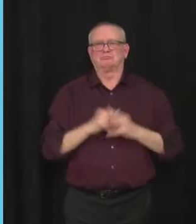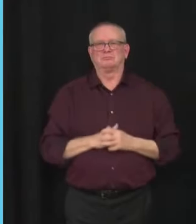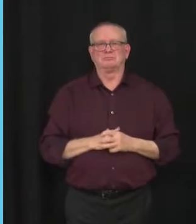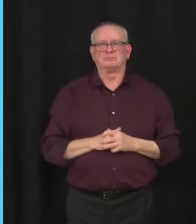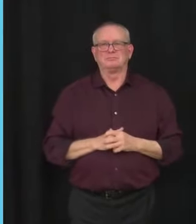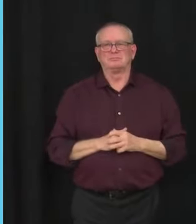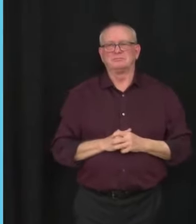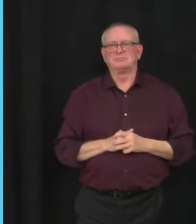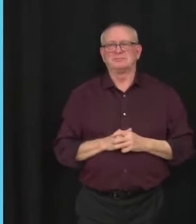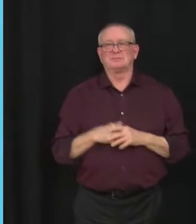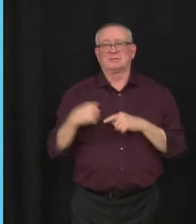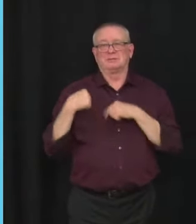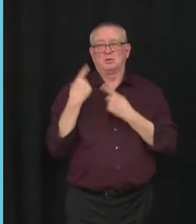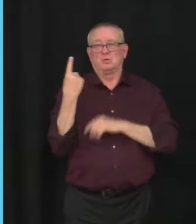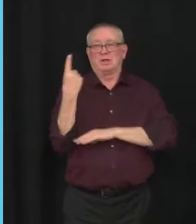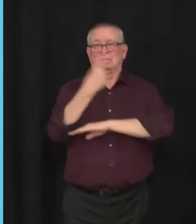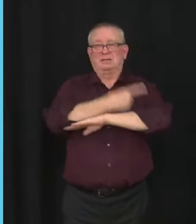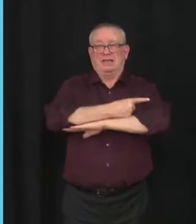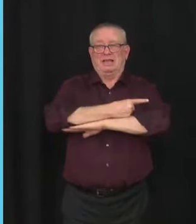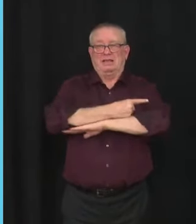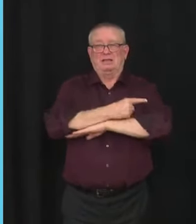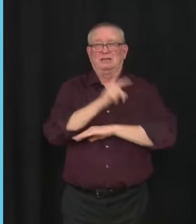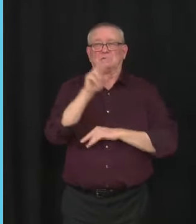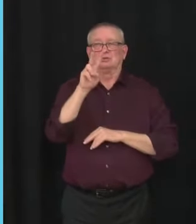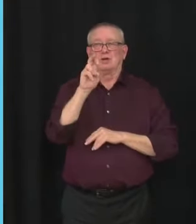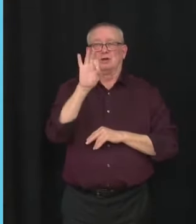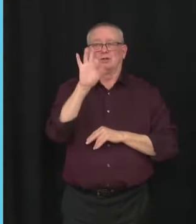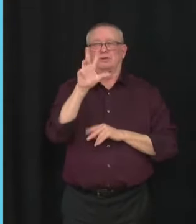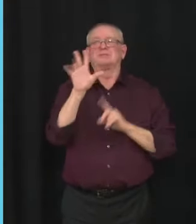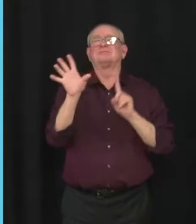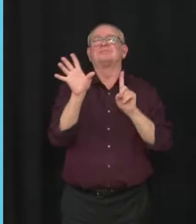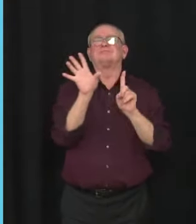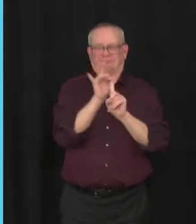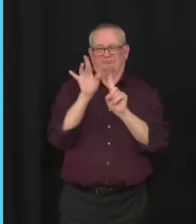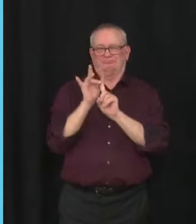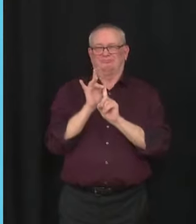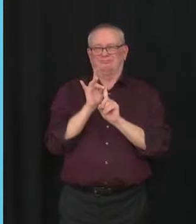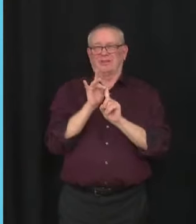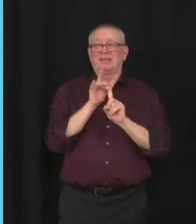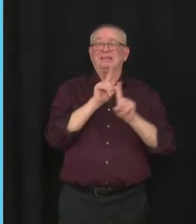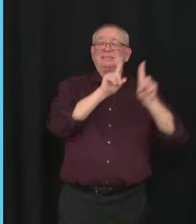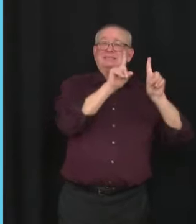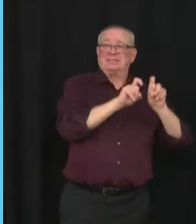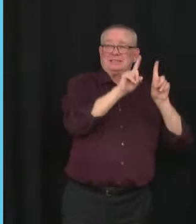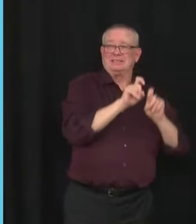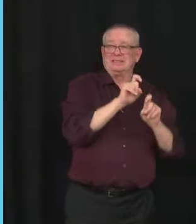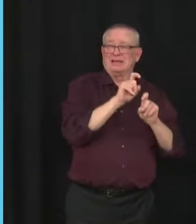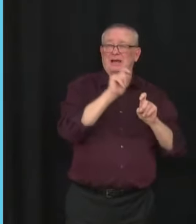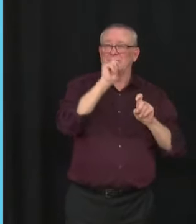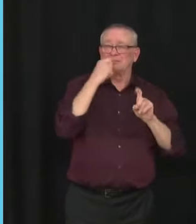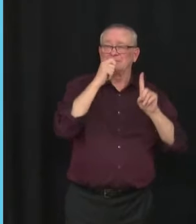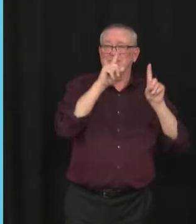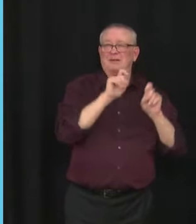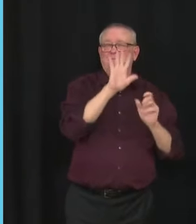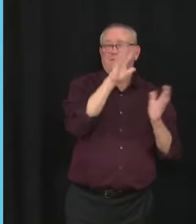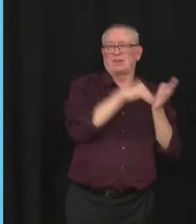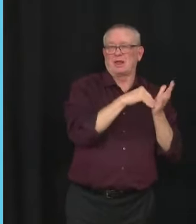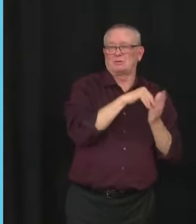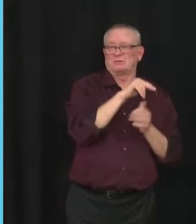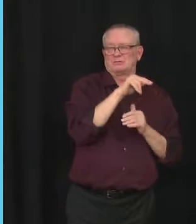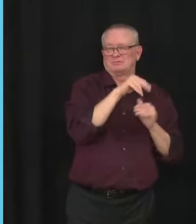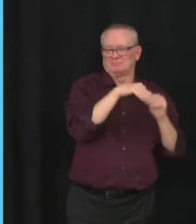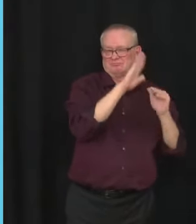and completed about 5,300 tests. Our positivity rate was about 5.2%.